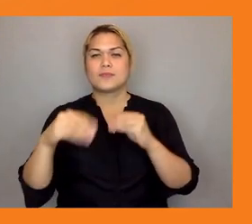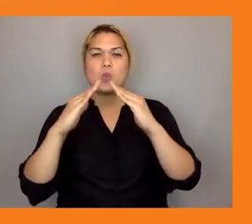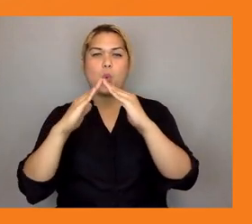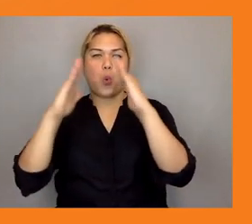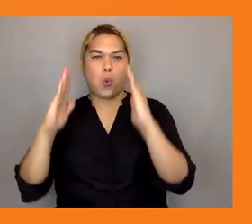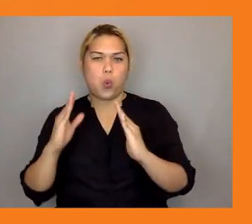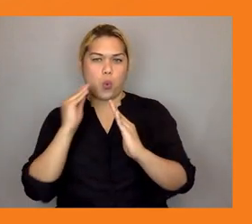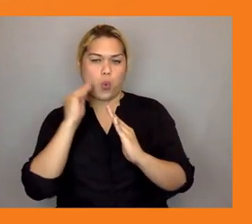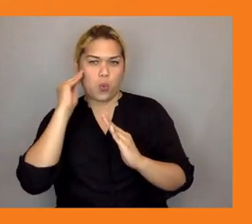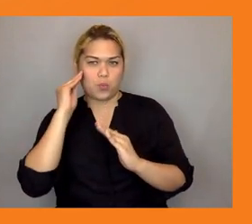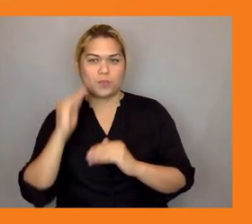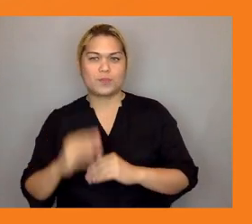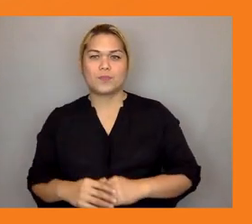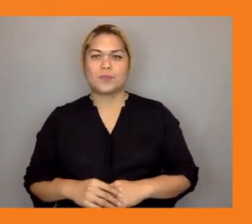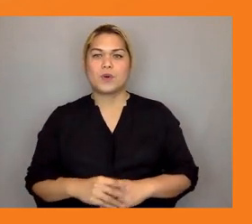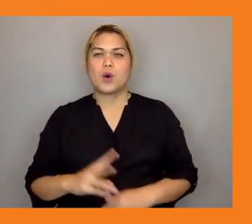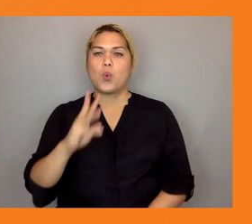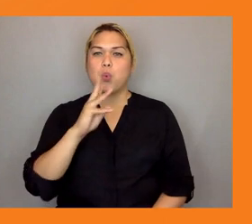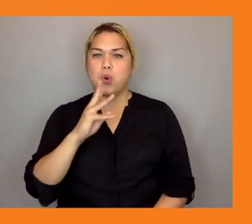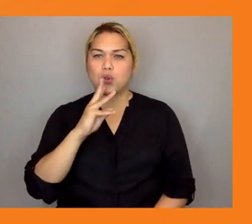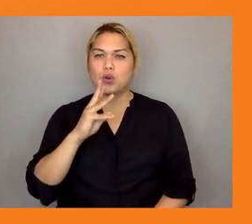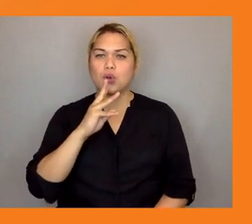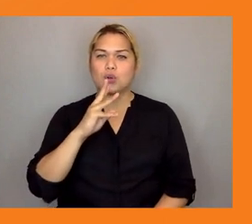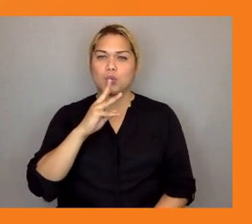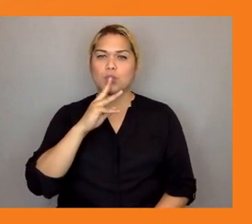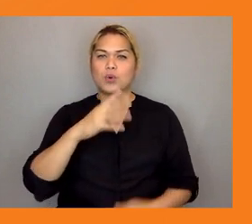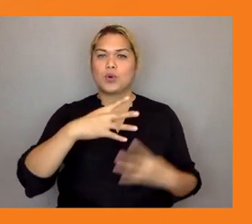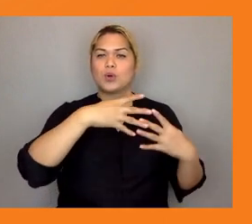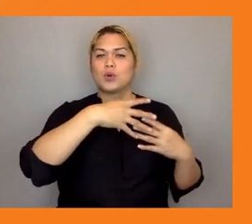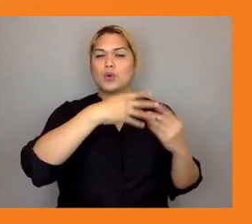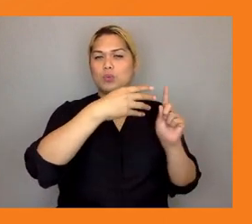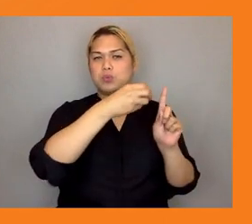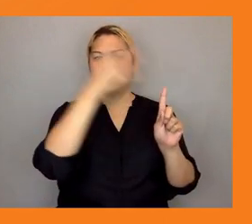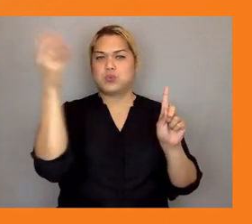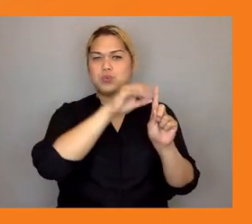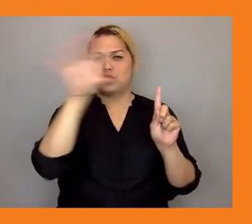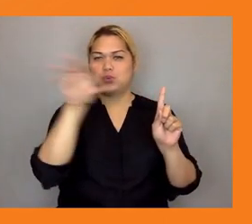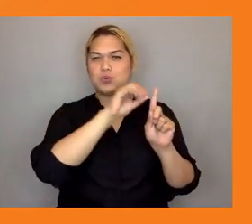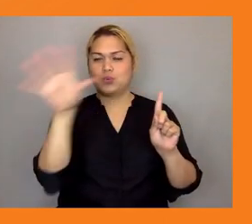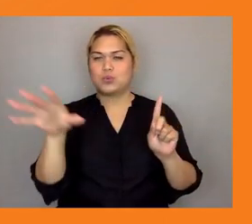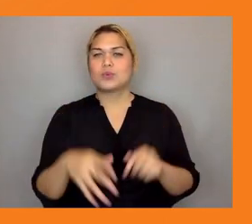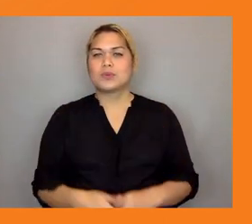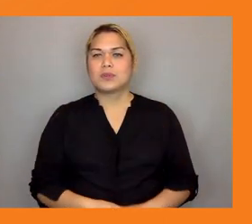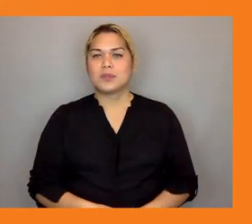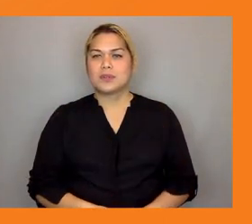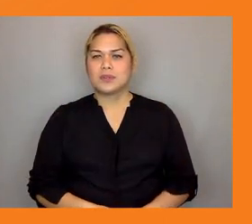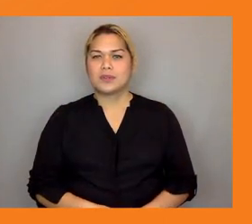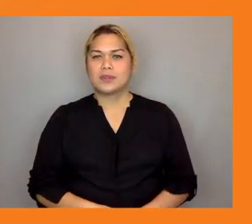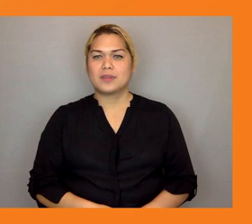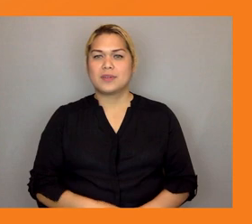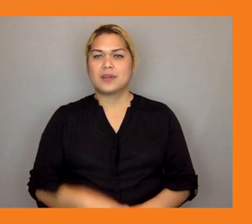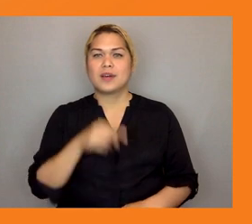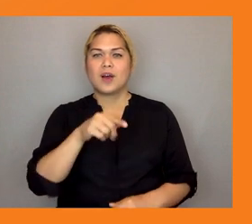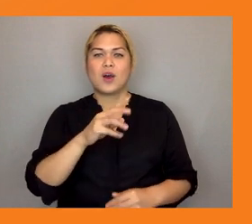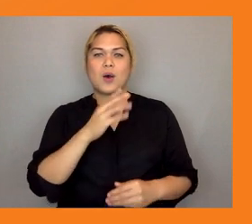so during the rain they can preserve more water um so they will not be experiencing some water shortage um and i think the other cool